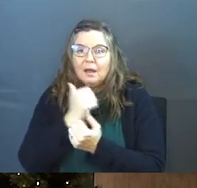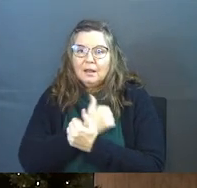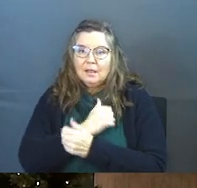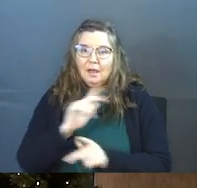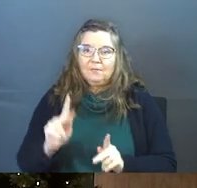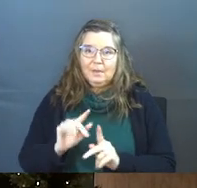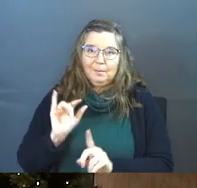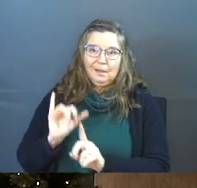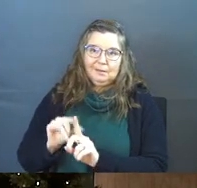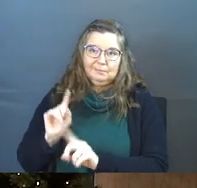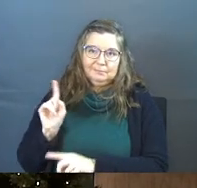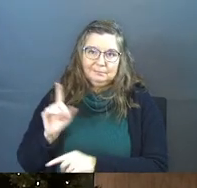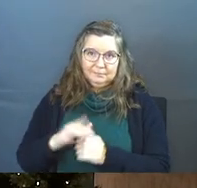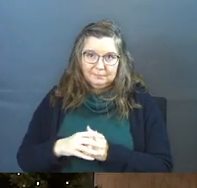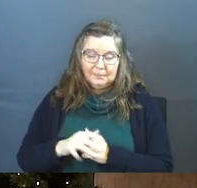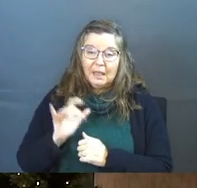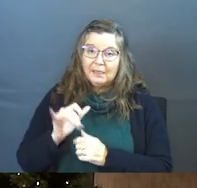people.